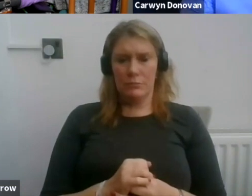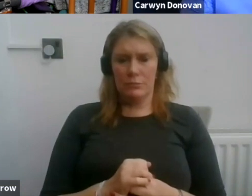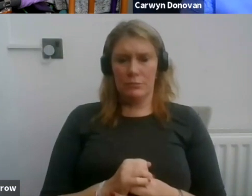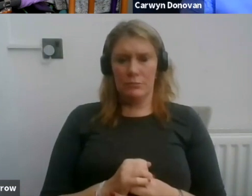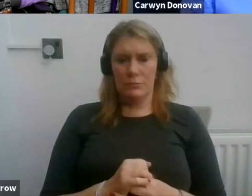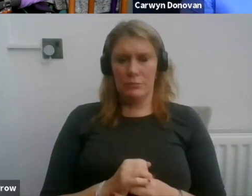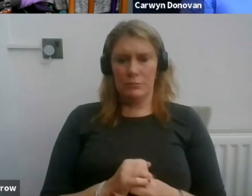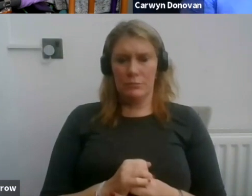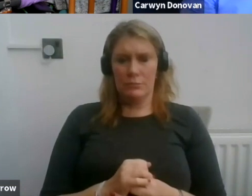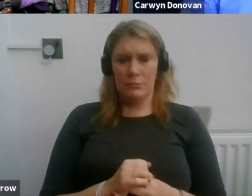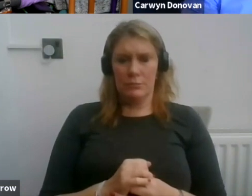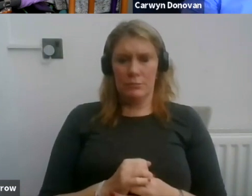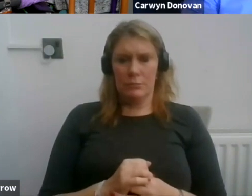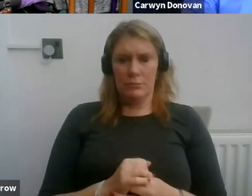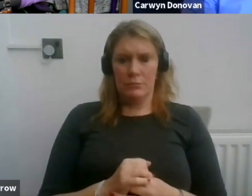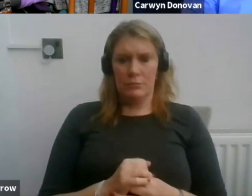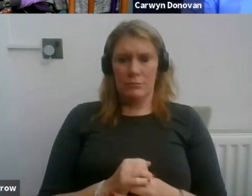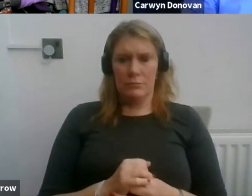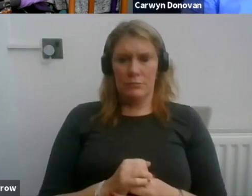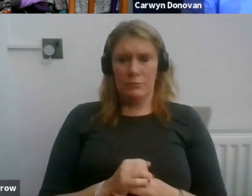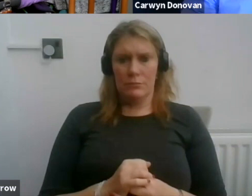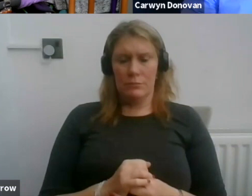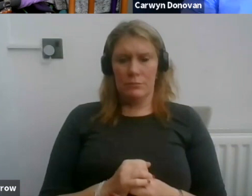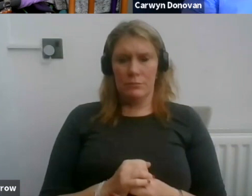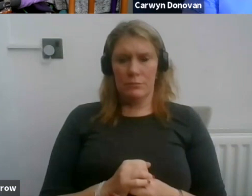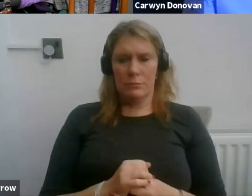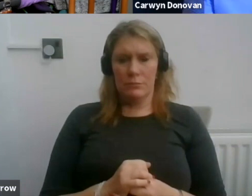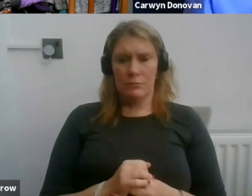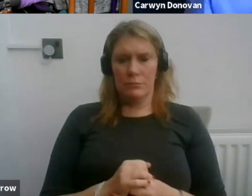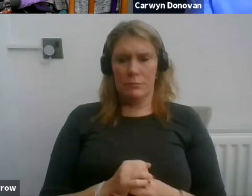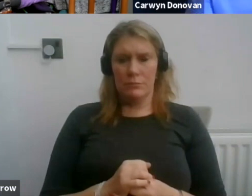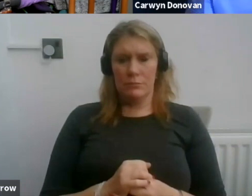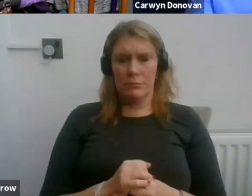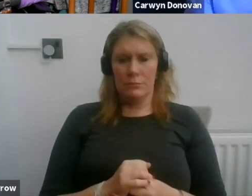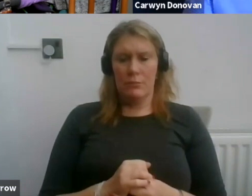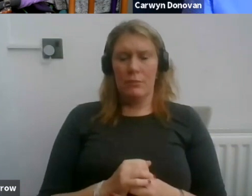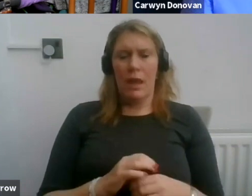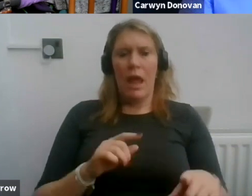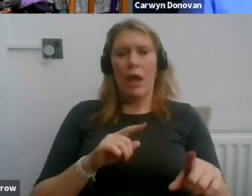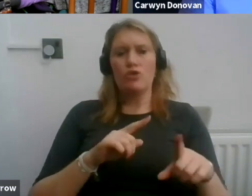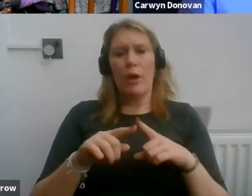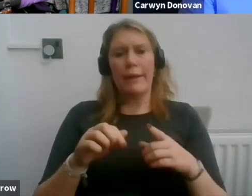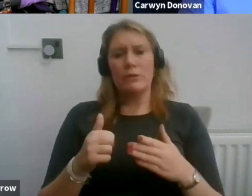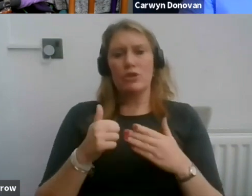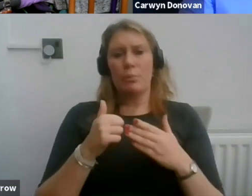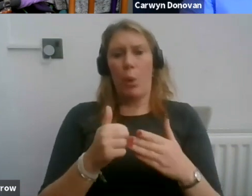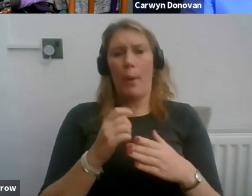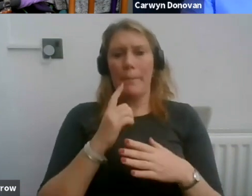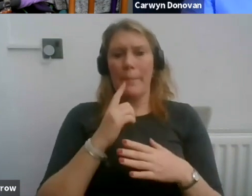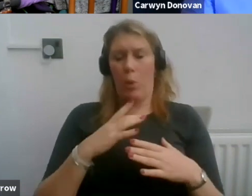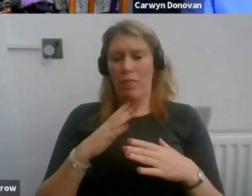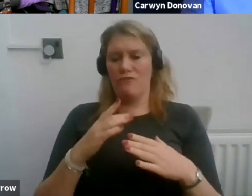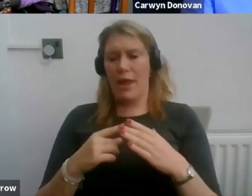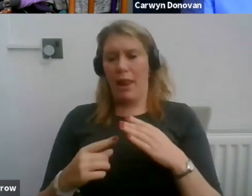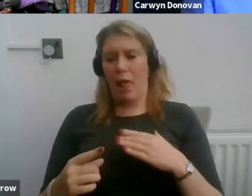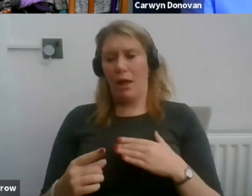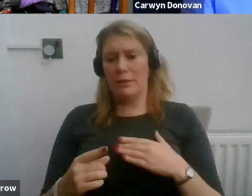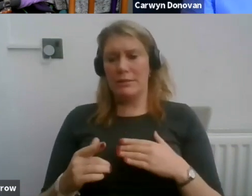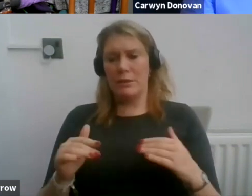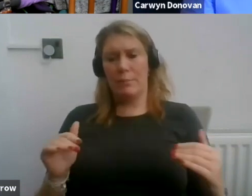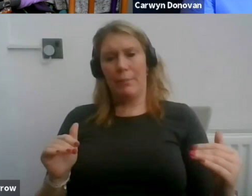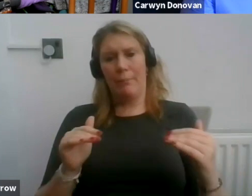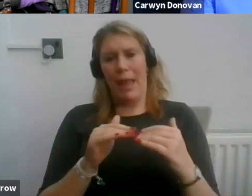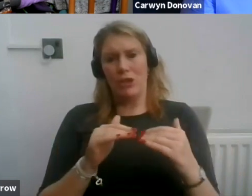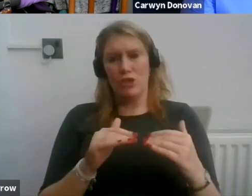you know, somebody in more traditional employment and freelancers, what we've done over the last year